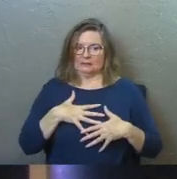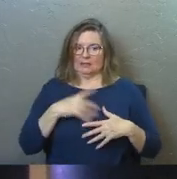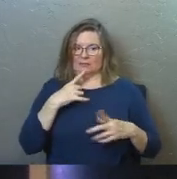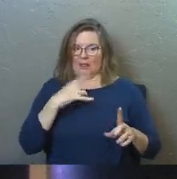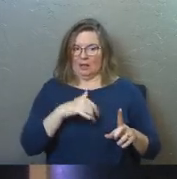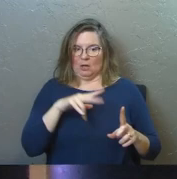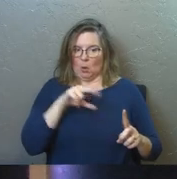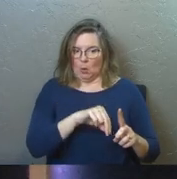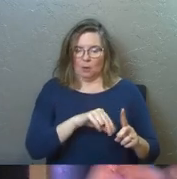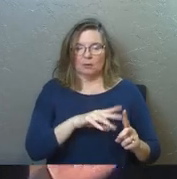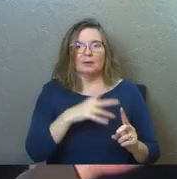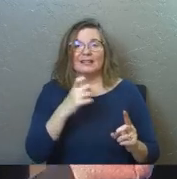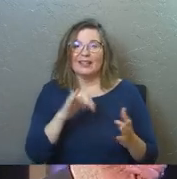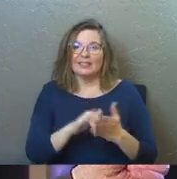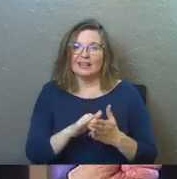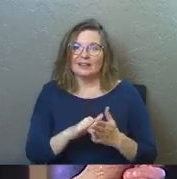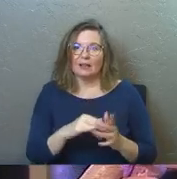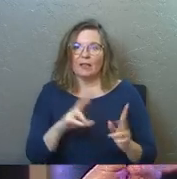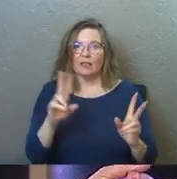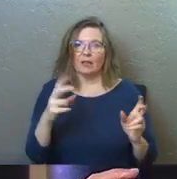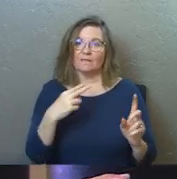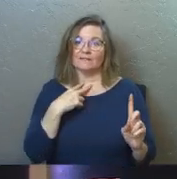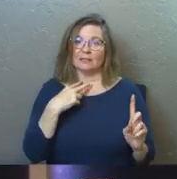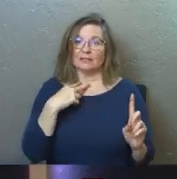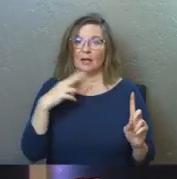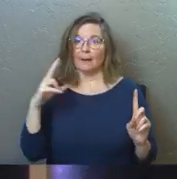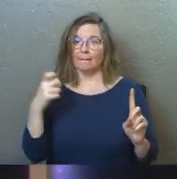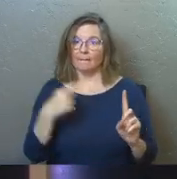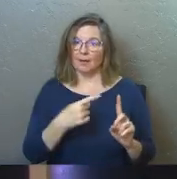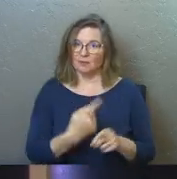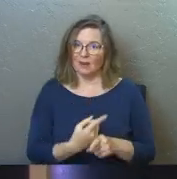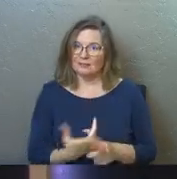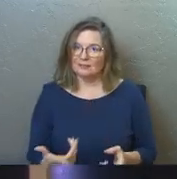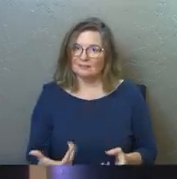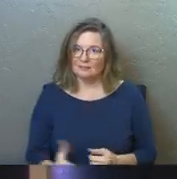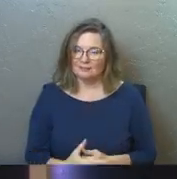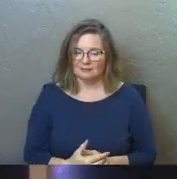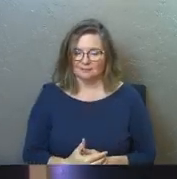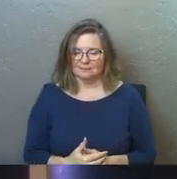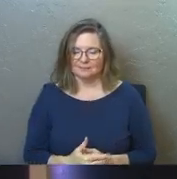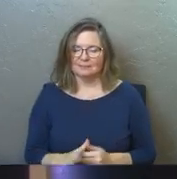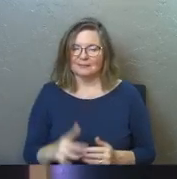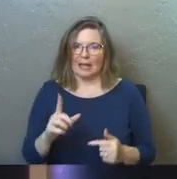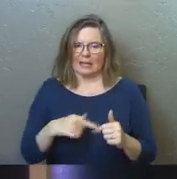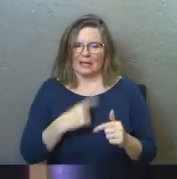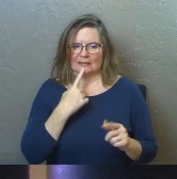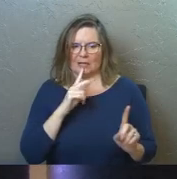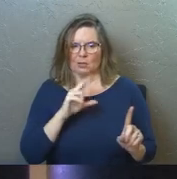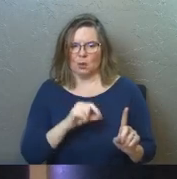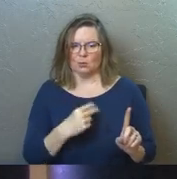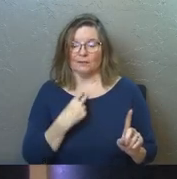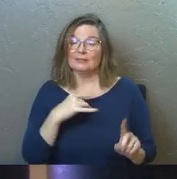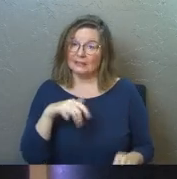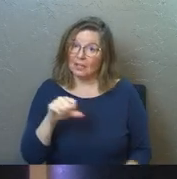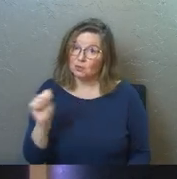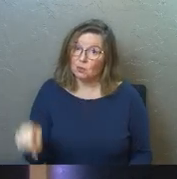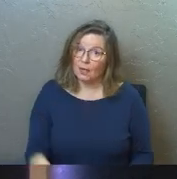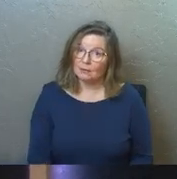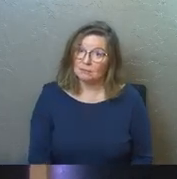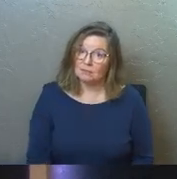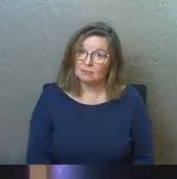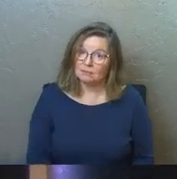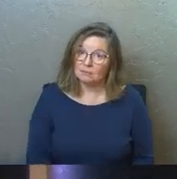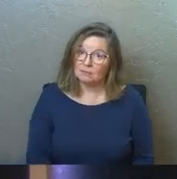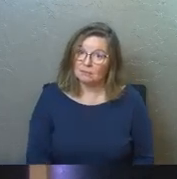say no. Because again, they're that victim in the triangle, right? I can't say no to a victim. Yes, you can.